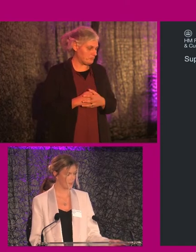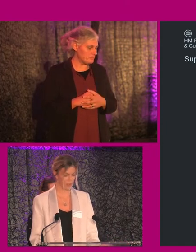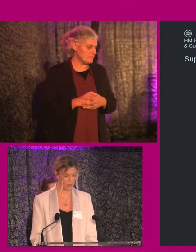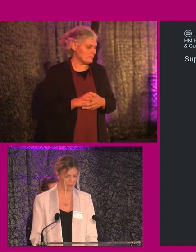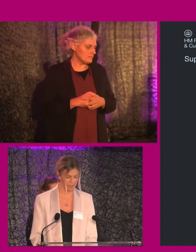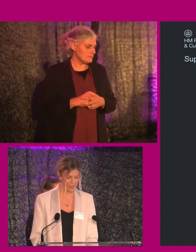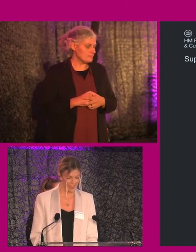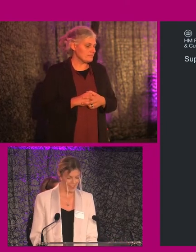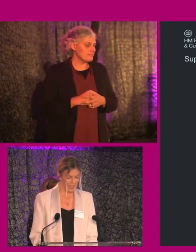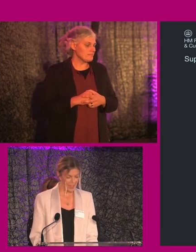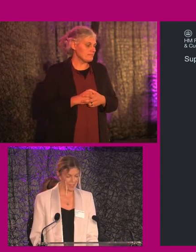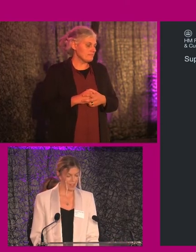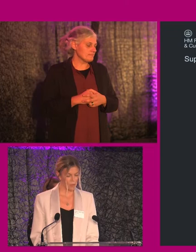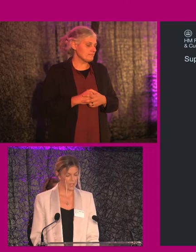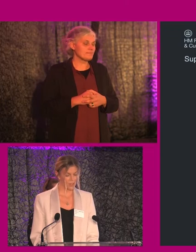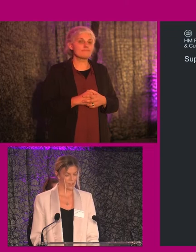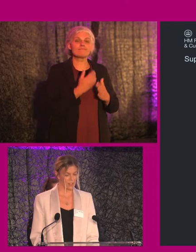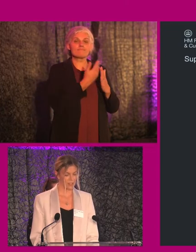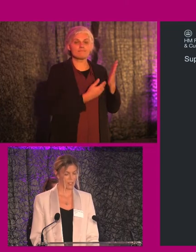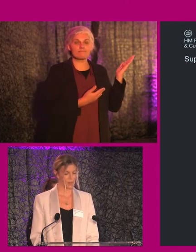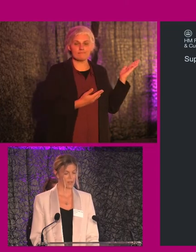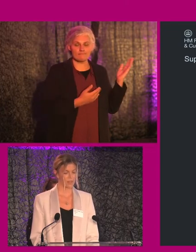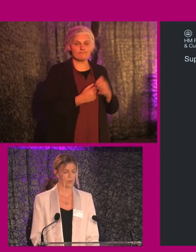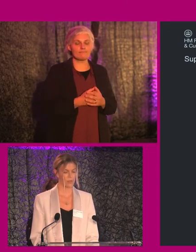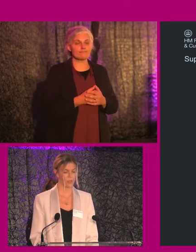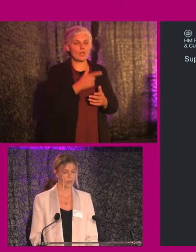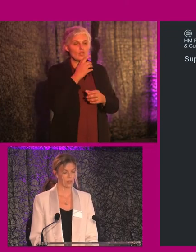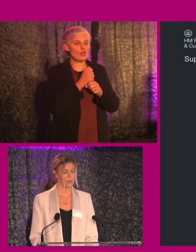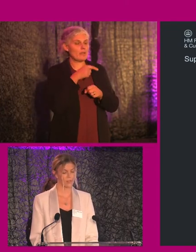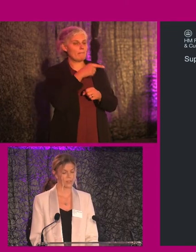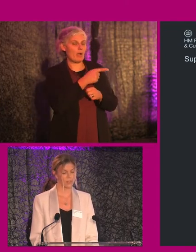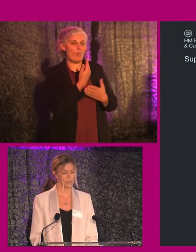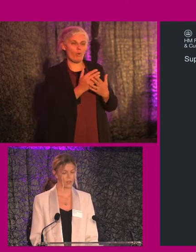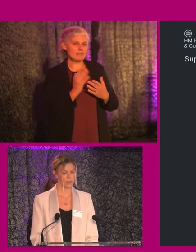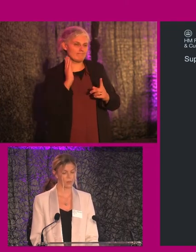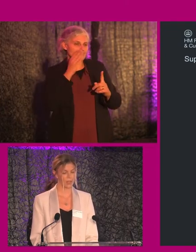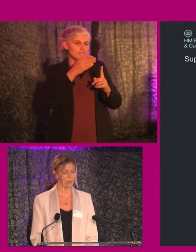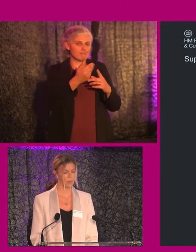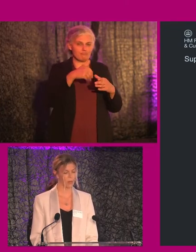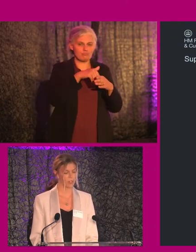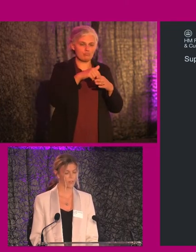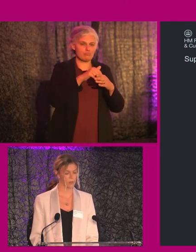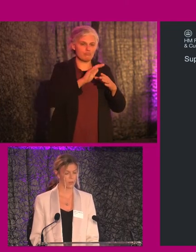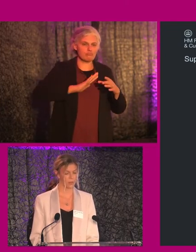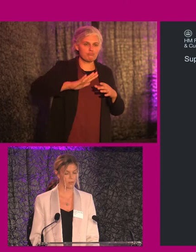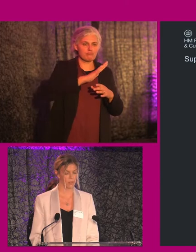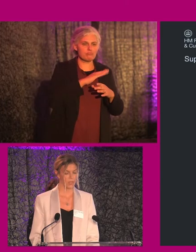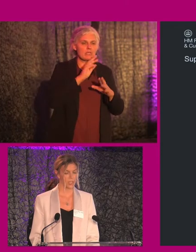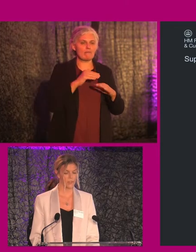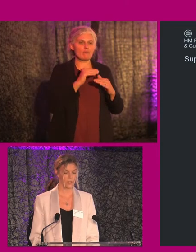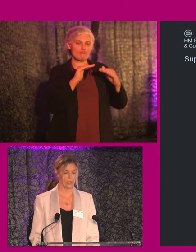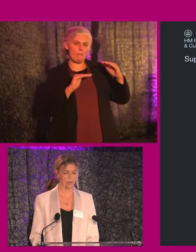Well, there we go. In a slightly wider context, HMRC's approach to inclusivity is to also provide a proportion of super loos.